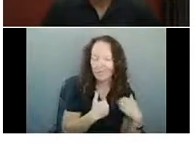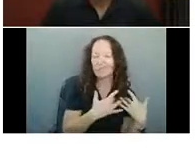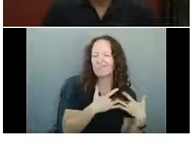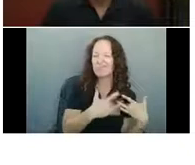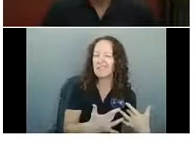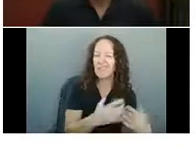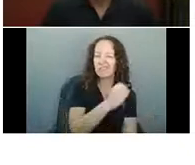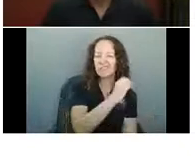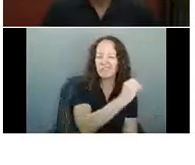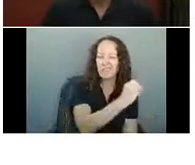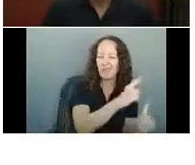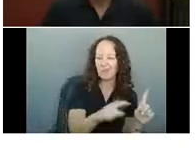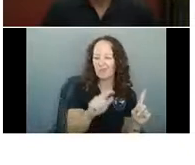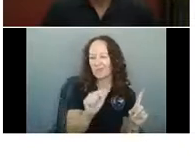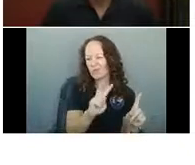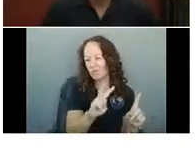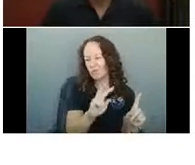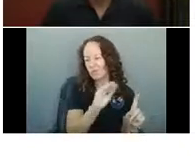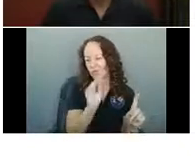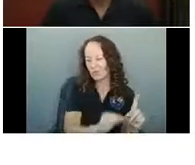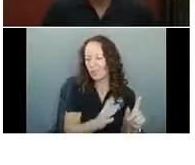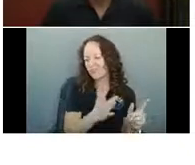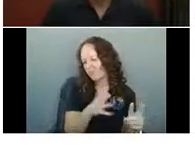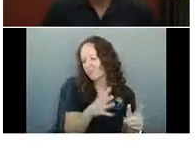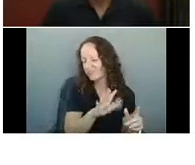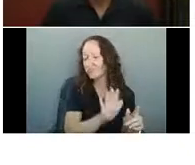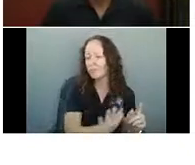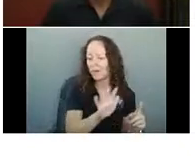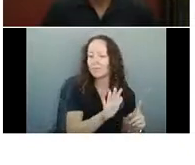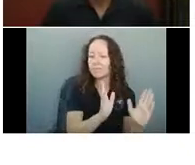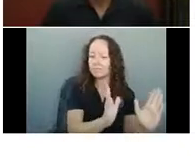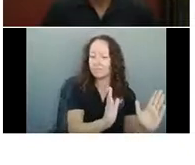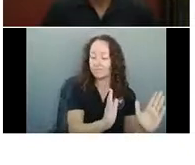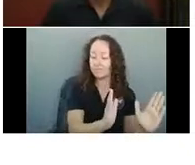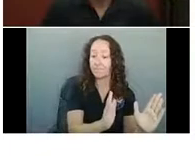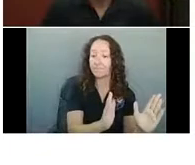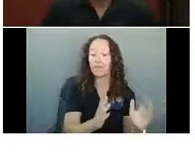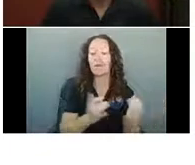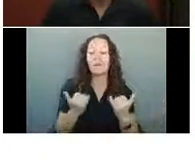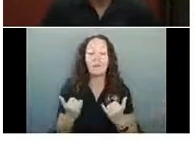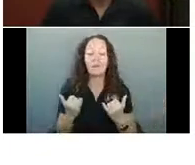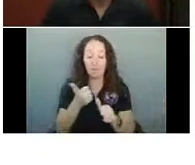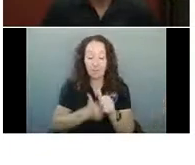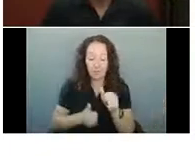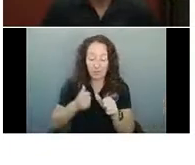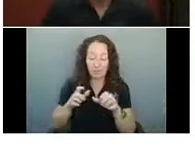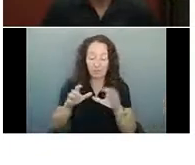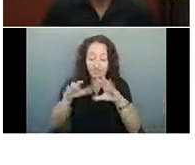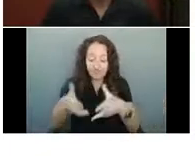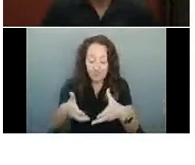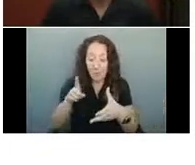in people who were tested. So cases per 100,000 right now in